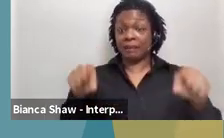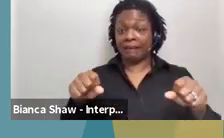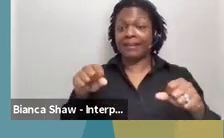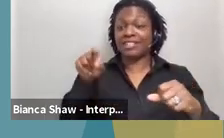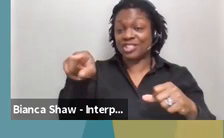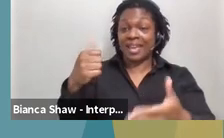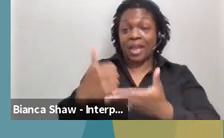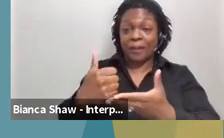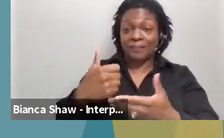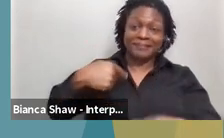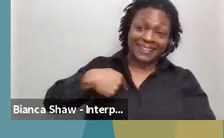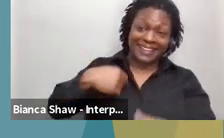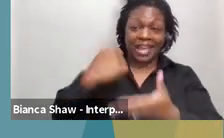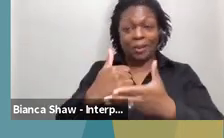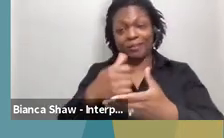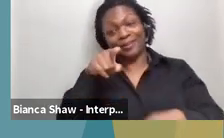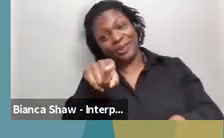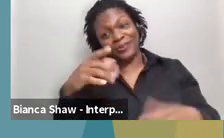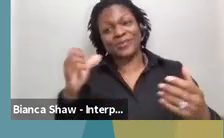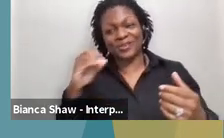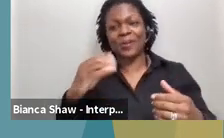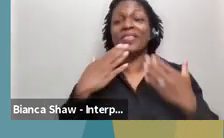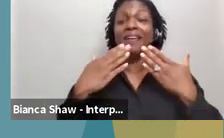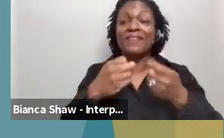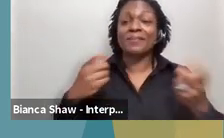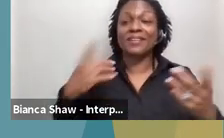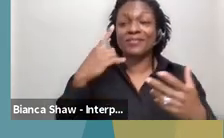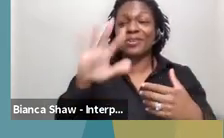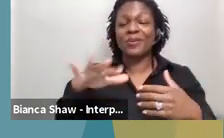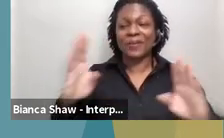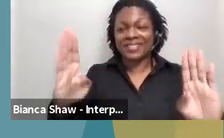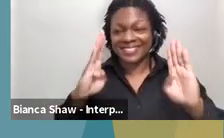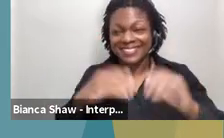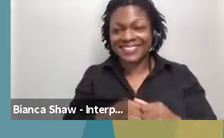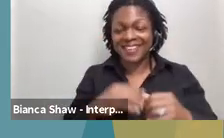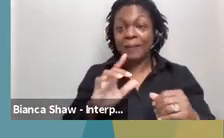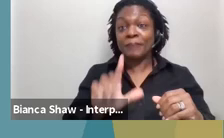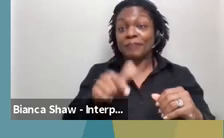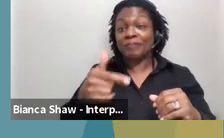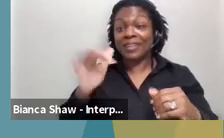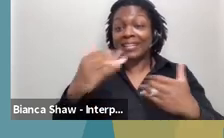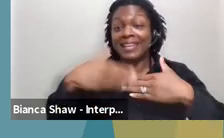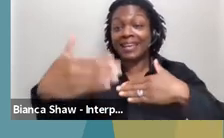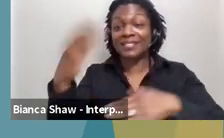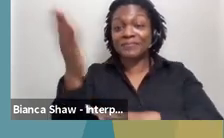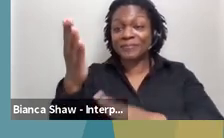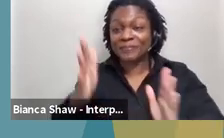Thank you very much, uh, for your attention. And, uh, we'll be taking the next participant.